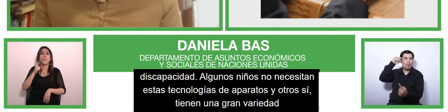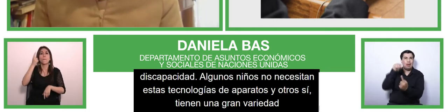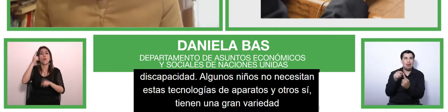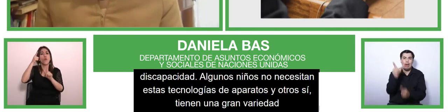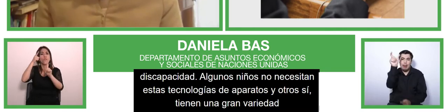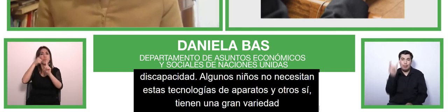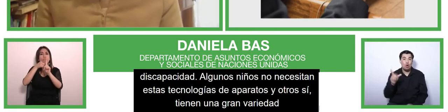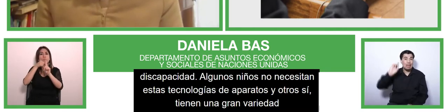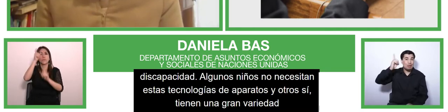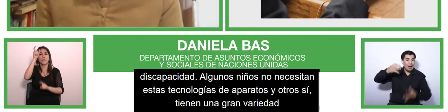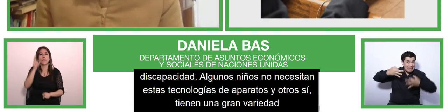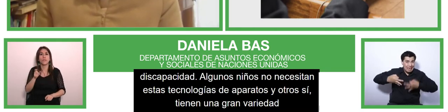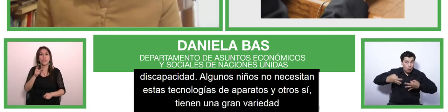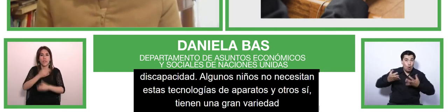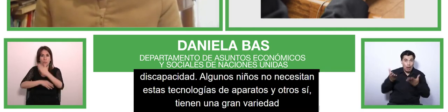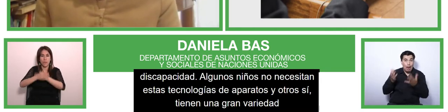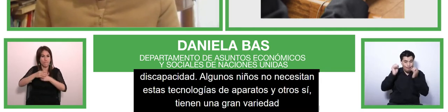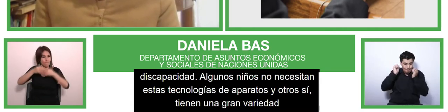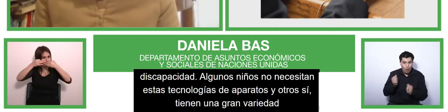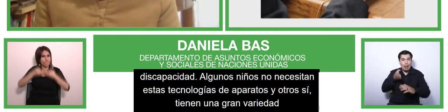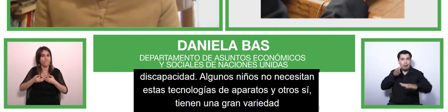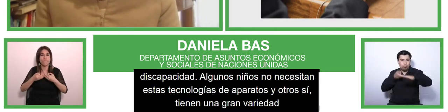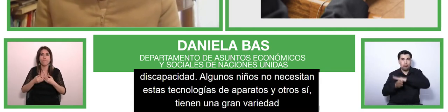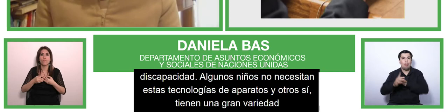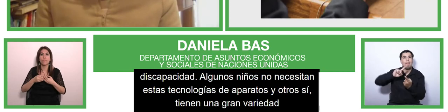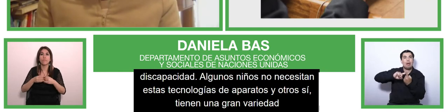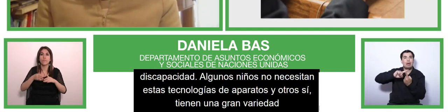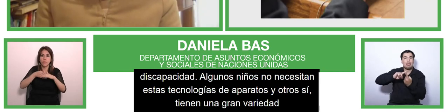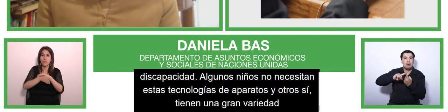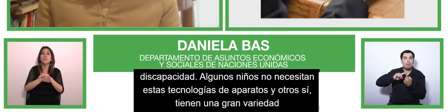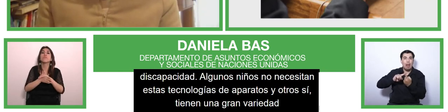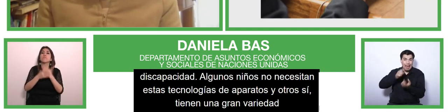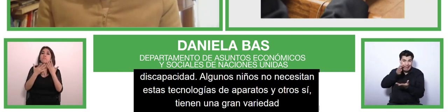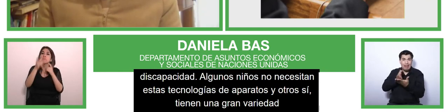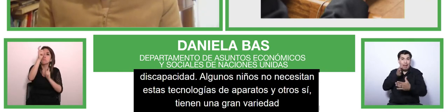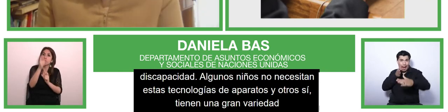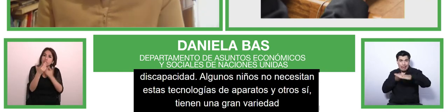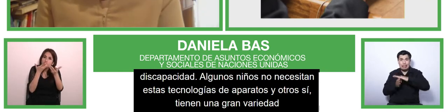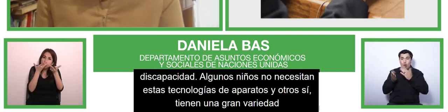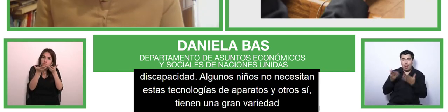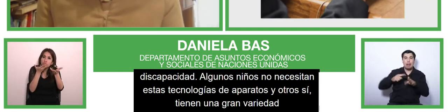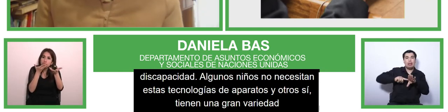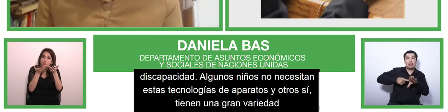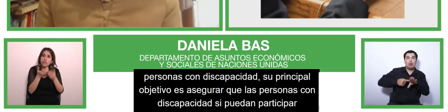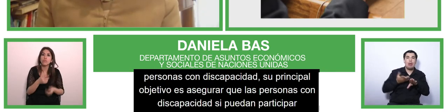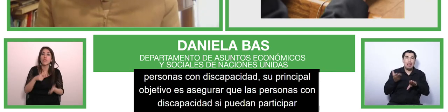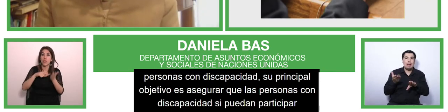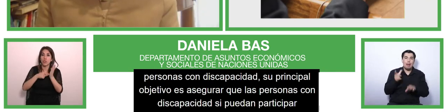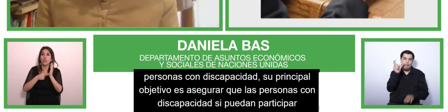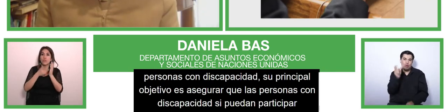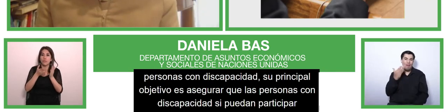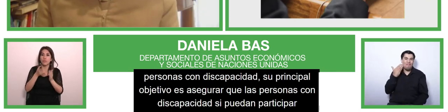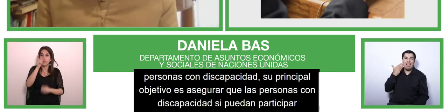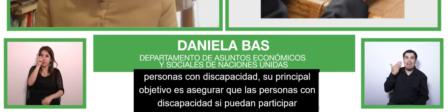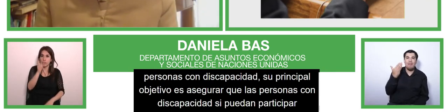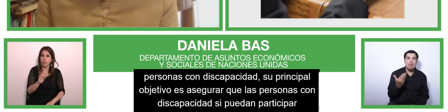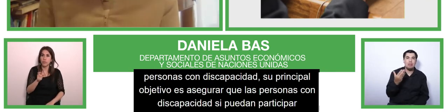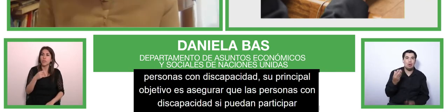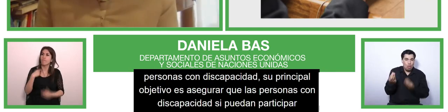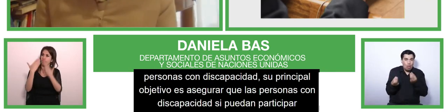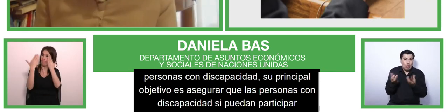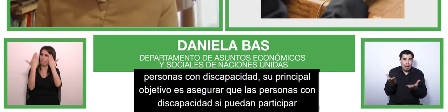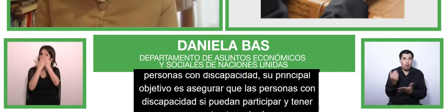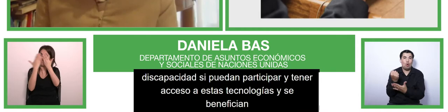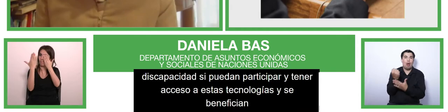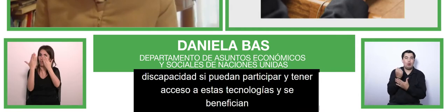and can be used by and benefit really everyone even a teacher who might have a disability or a parent of a